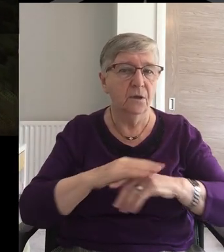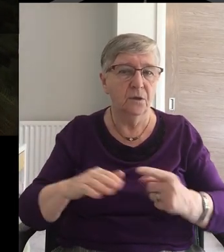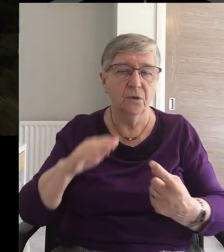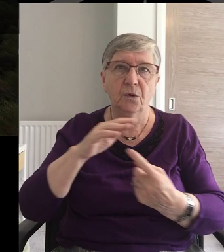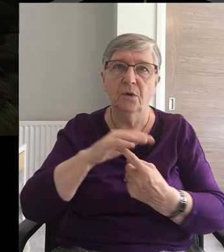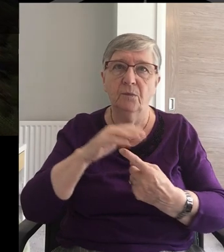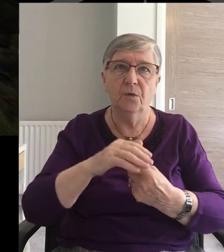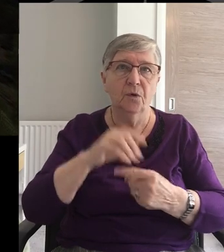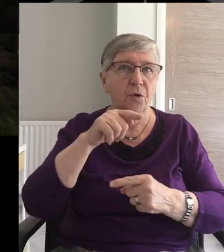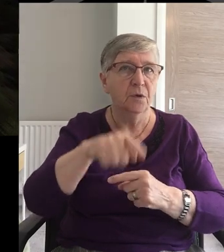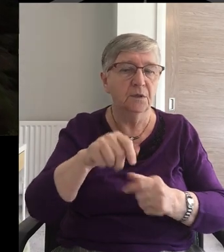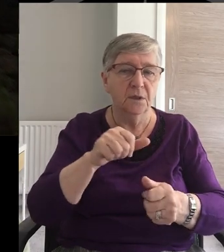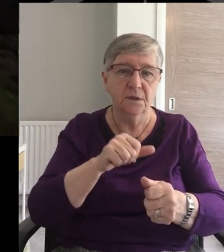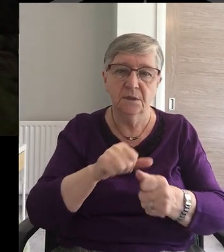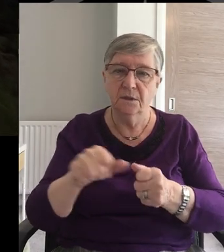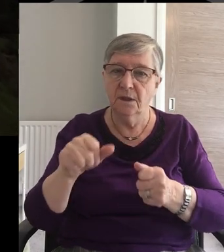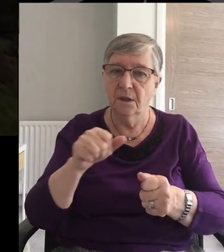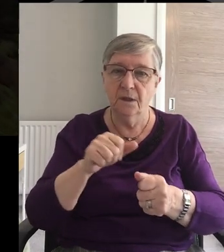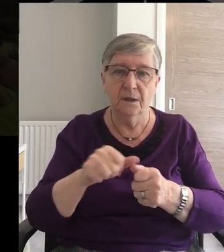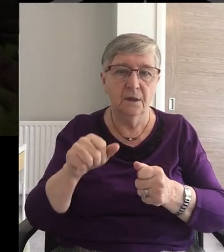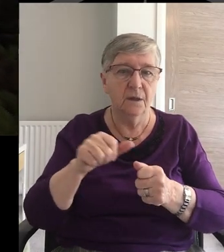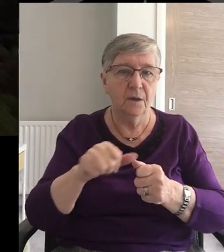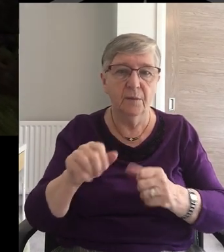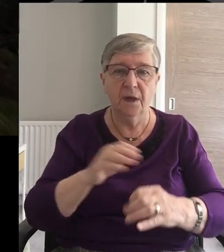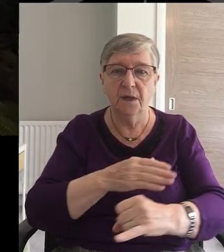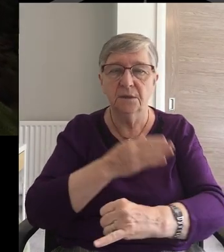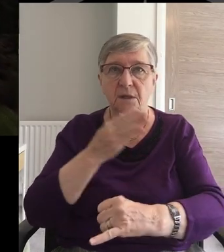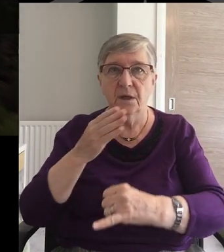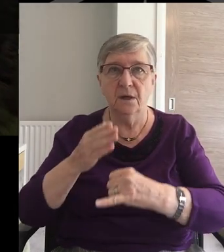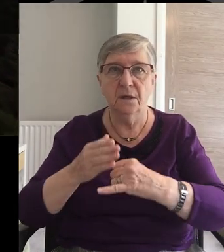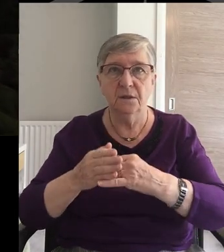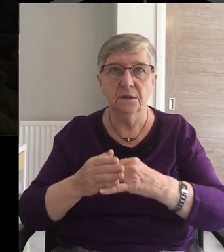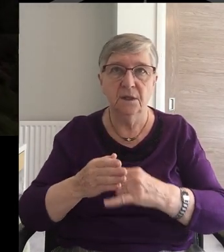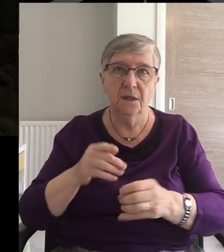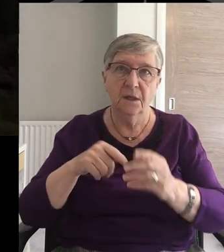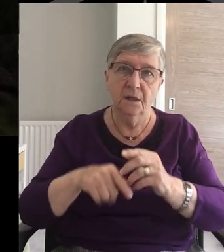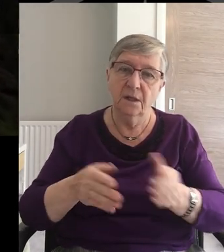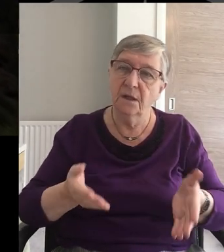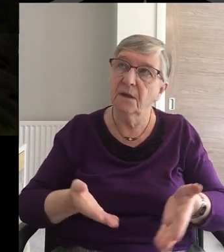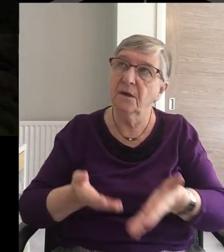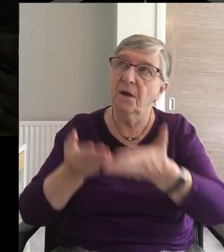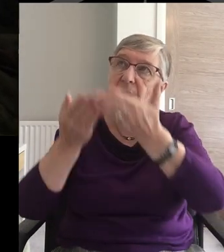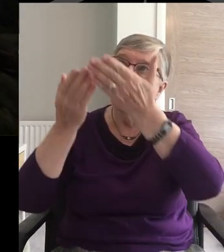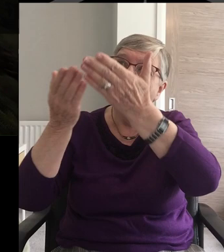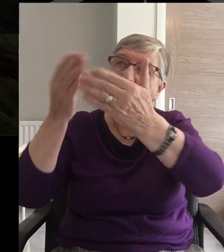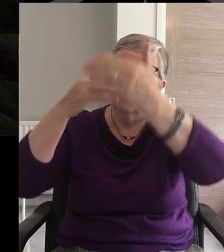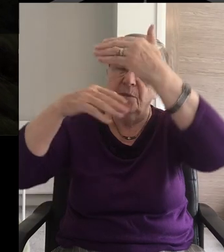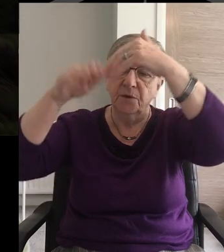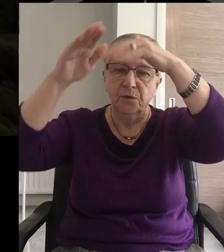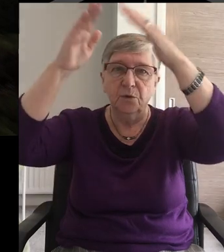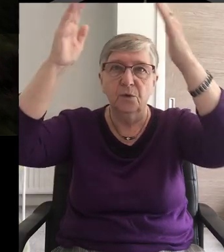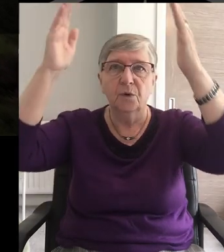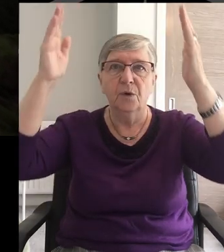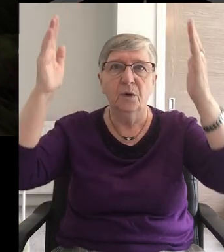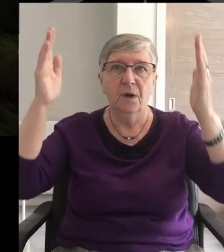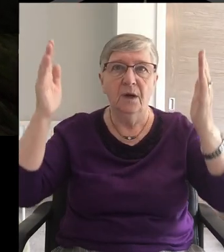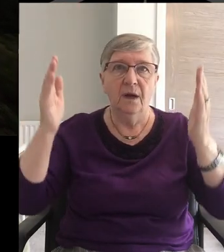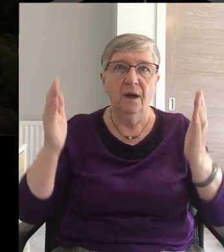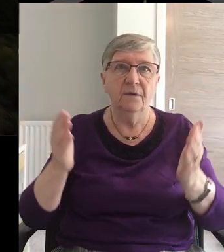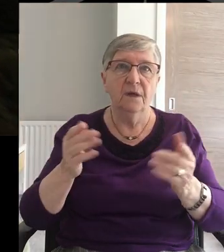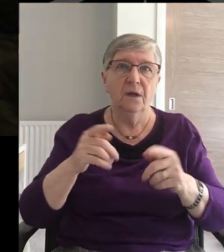Lord lies the best Till it bear not to